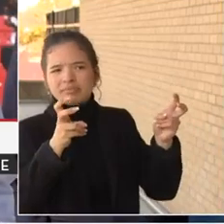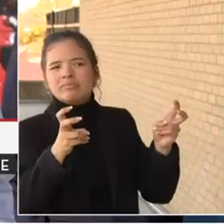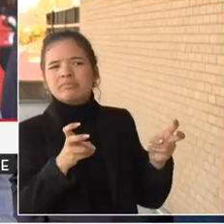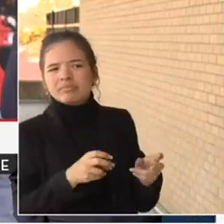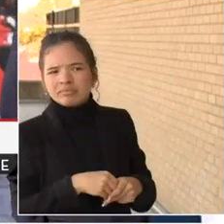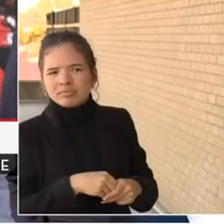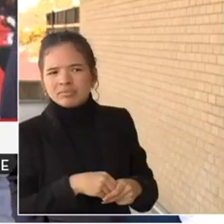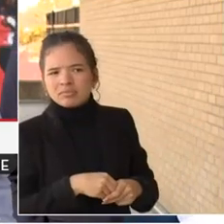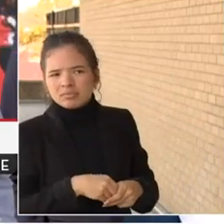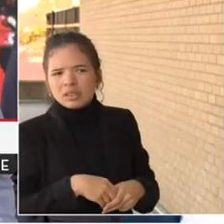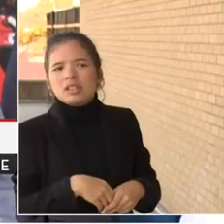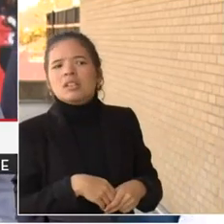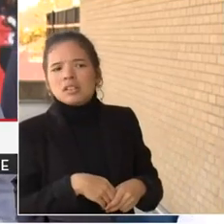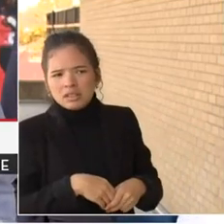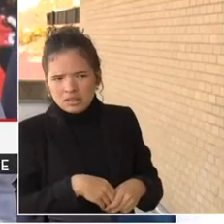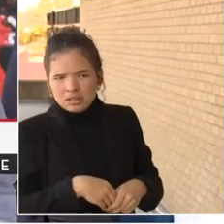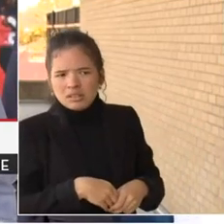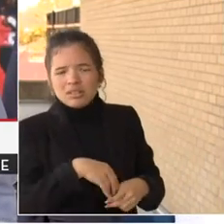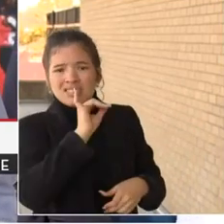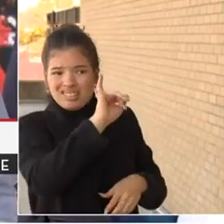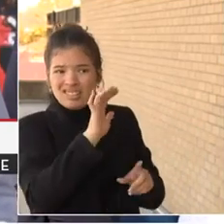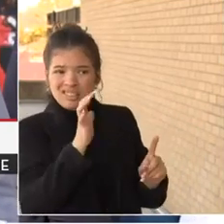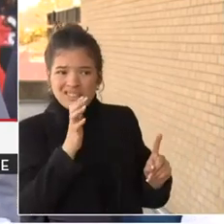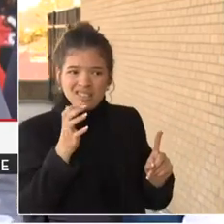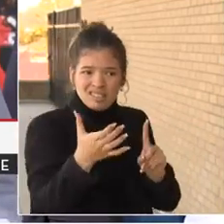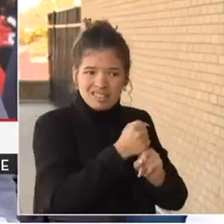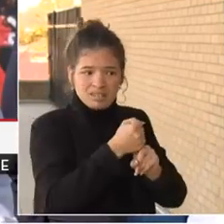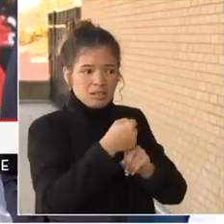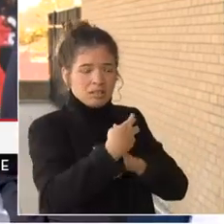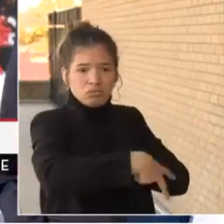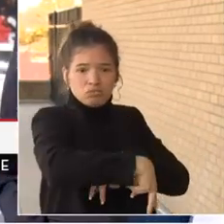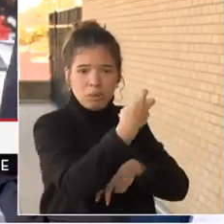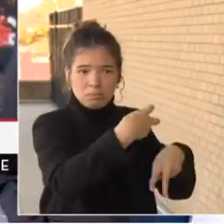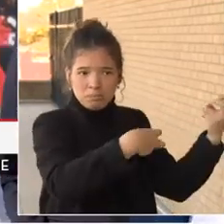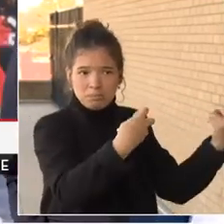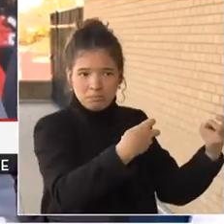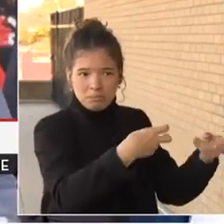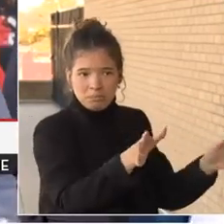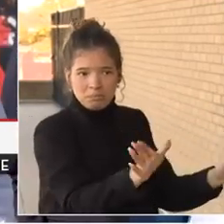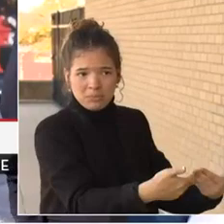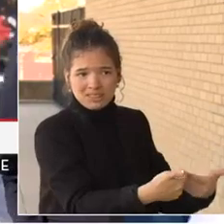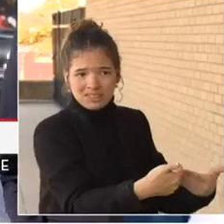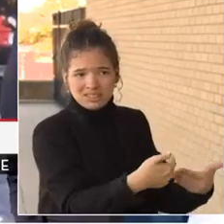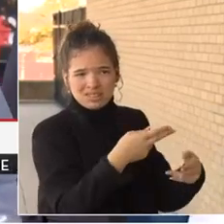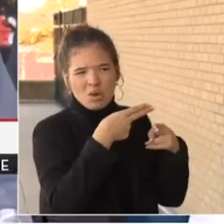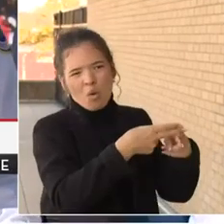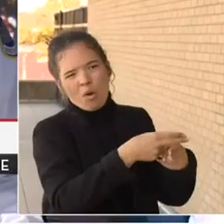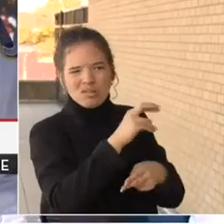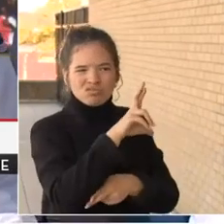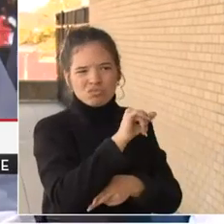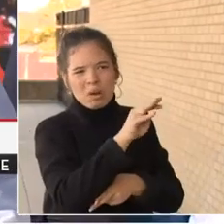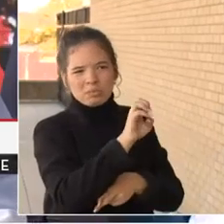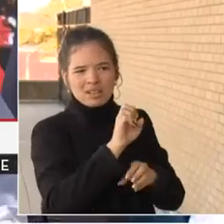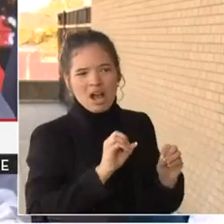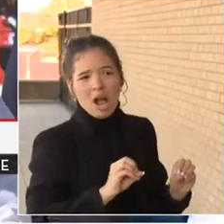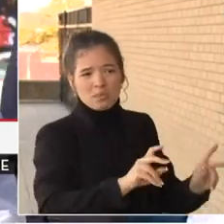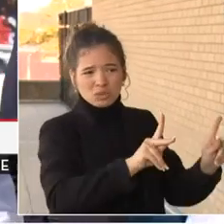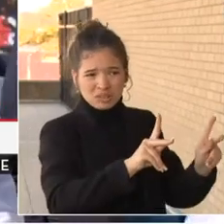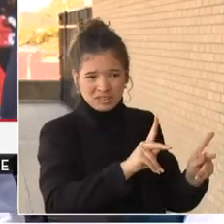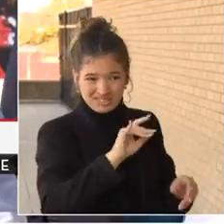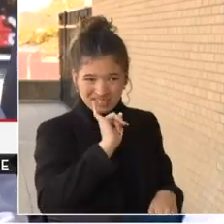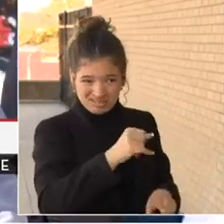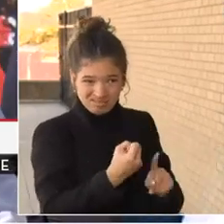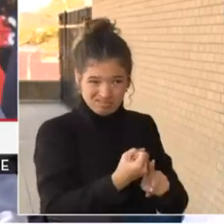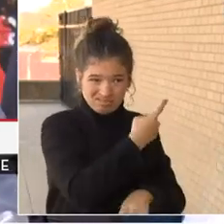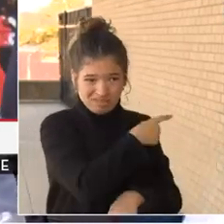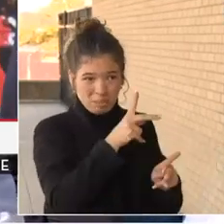for porch pirates, for package thefts? And you called them a crime of opportunity. Yeah. Do you think that these are just random people or is